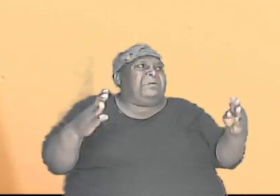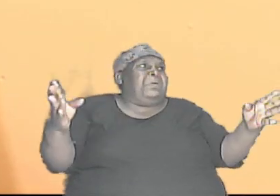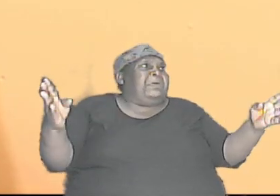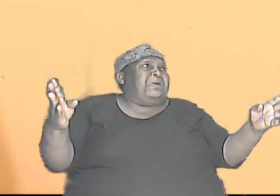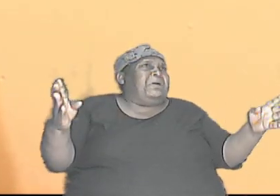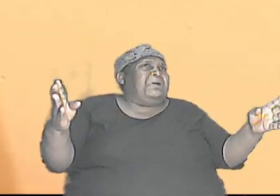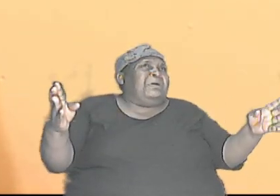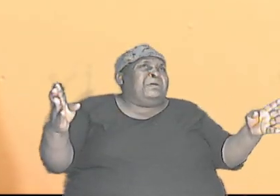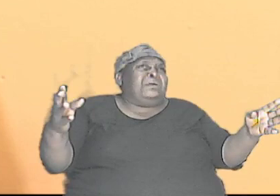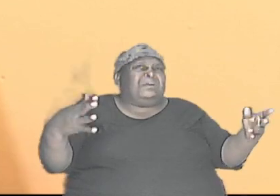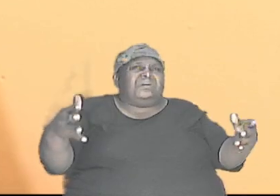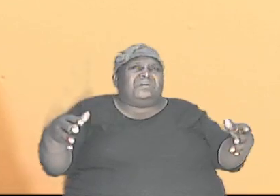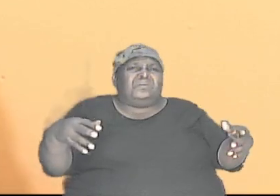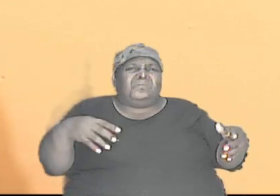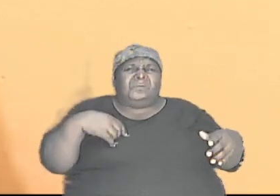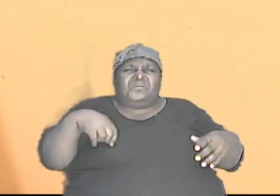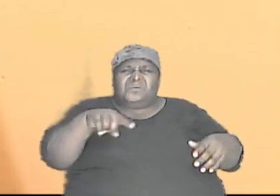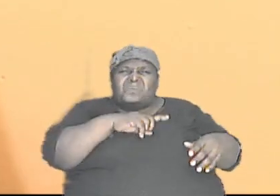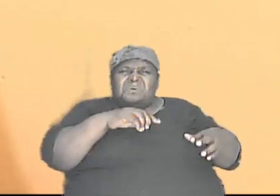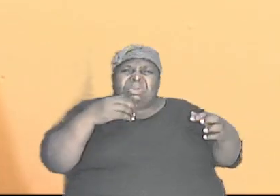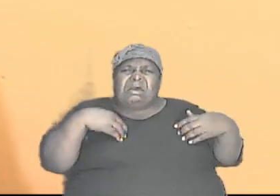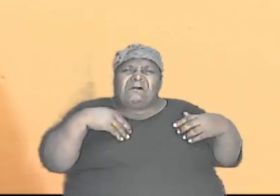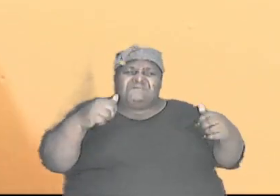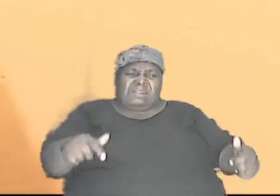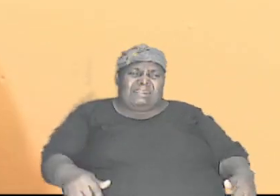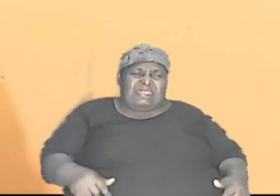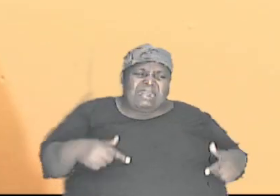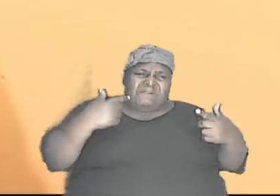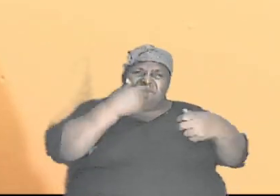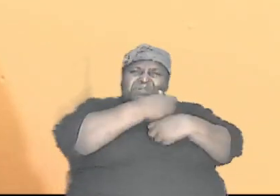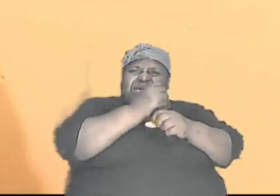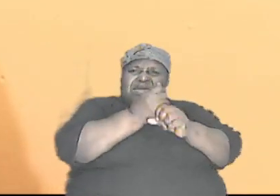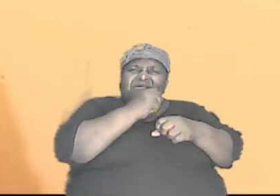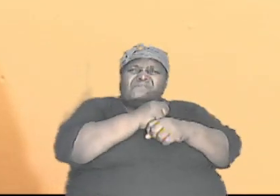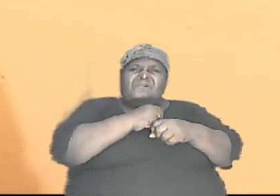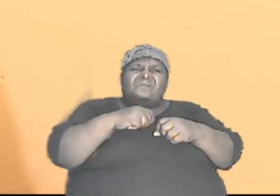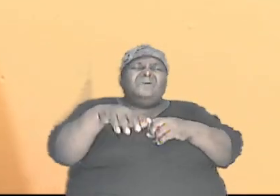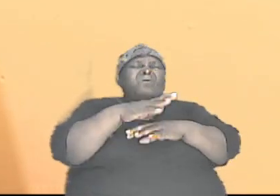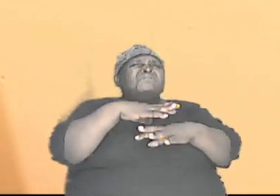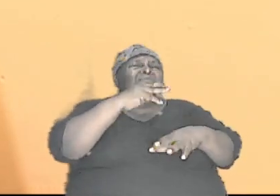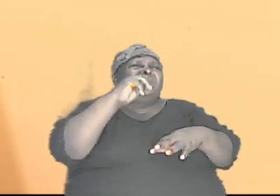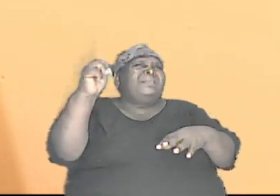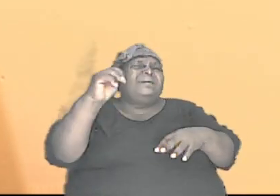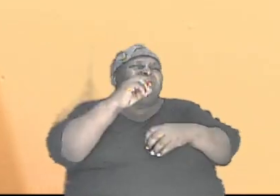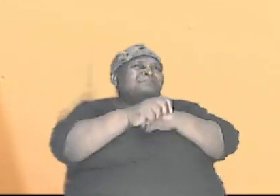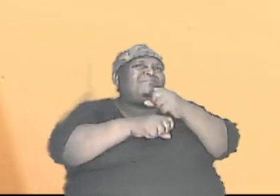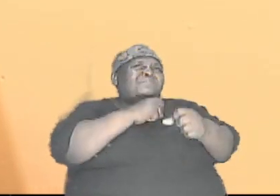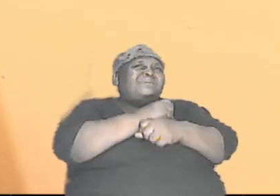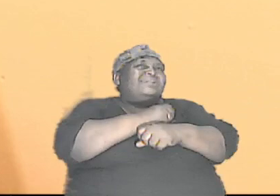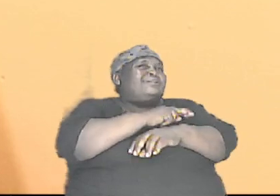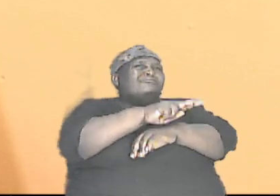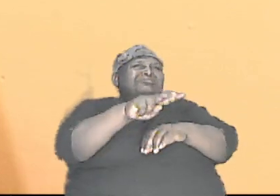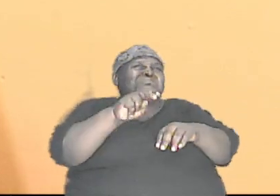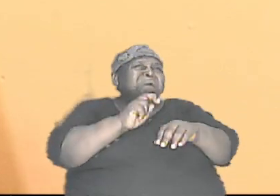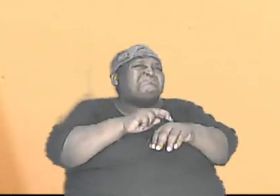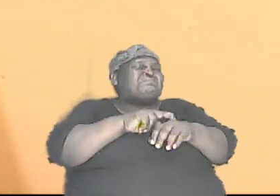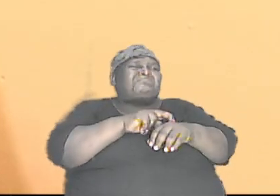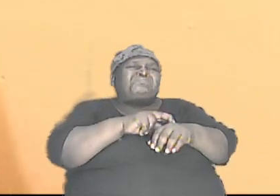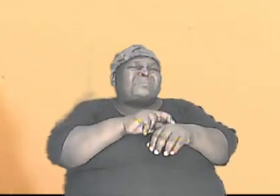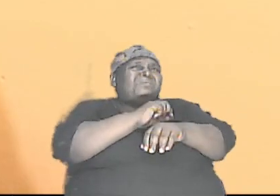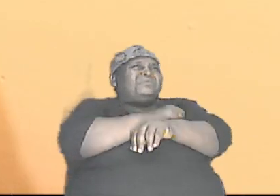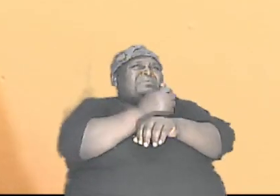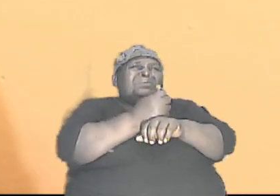life being formed over a million of years to the point where it just naturally automatically